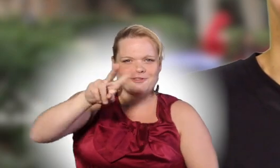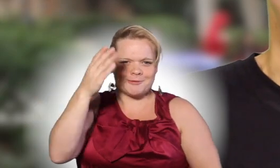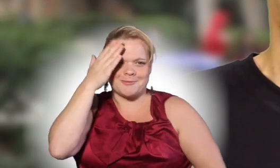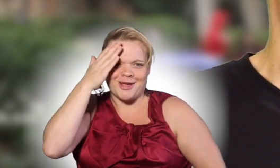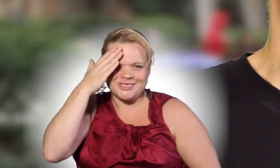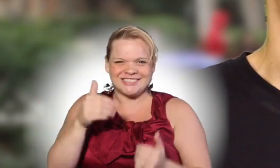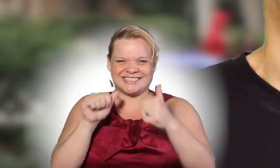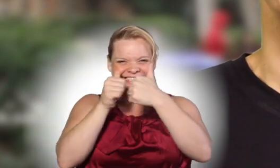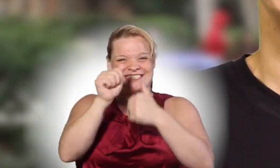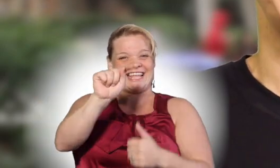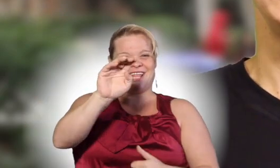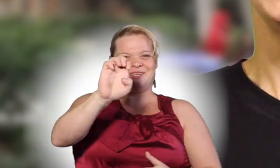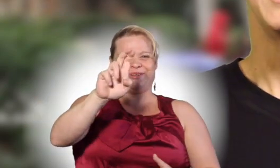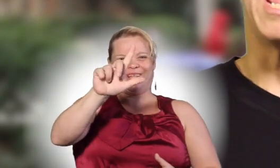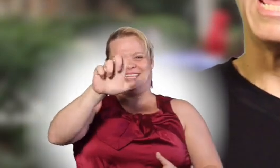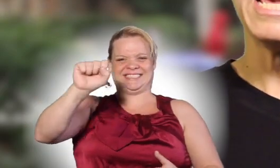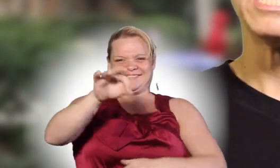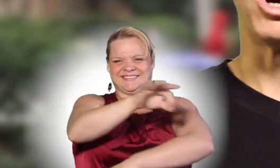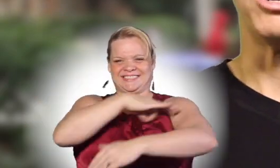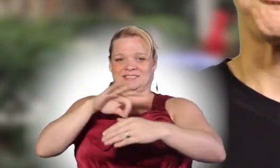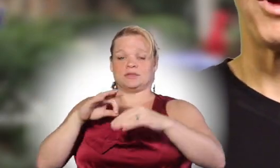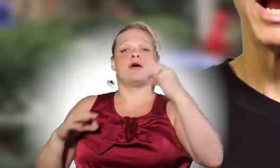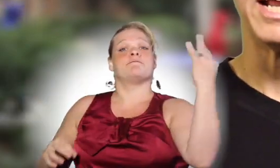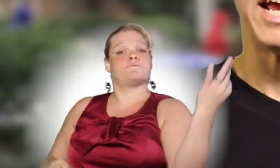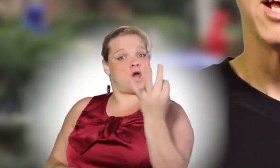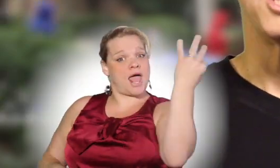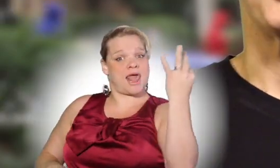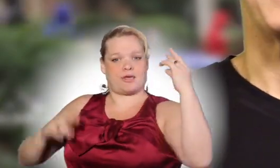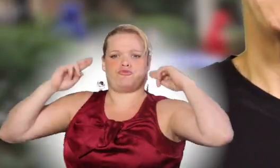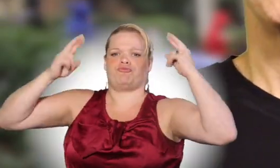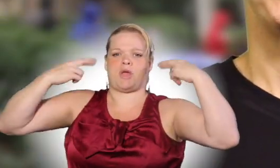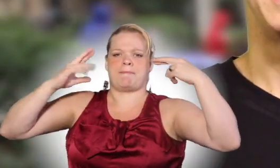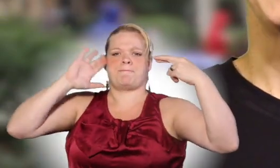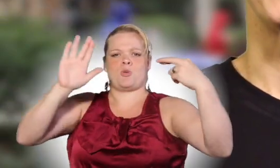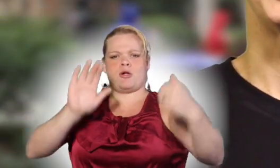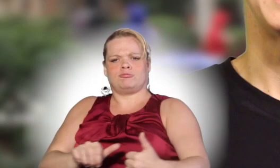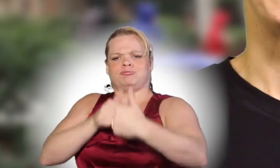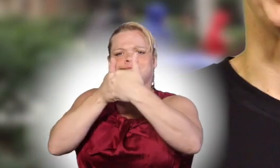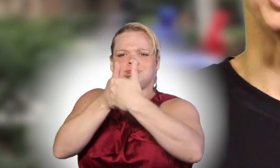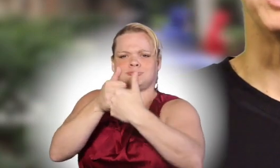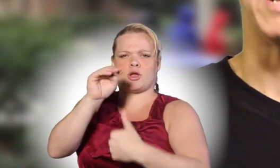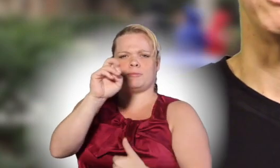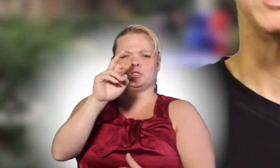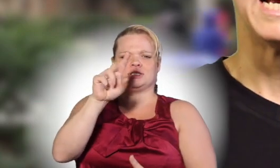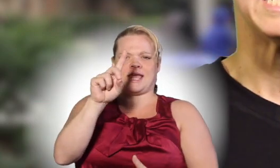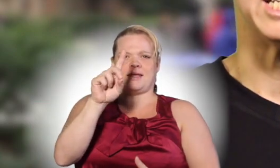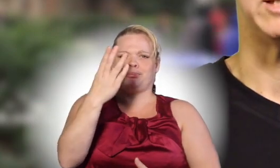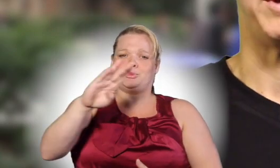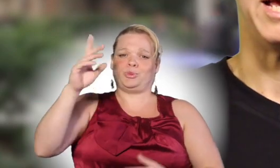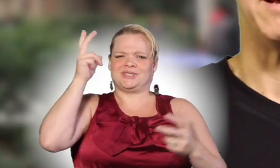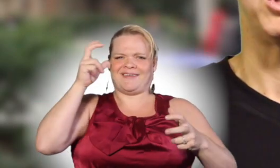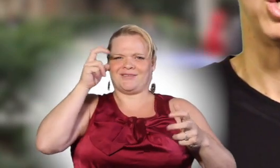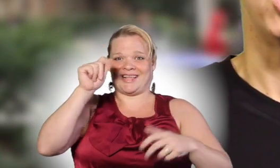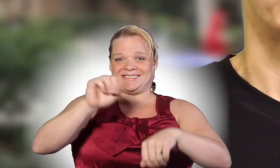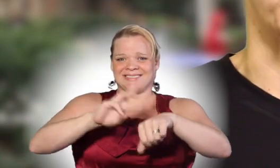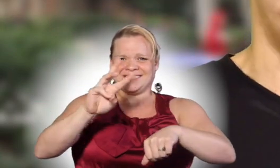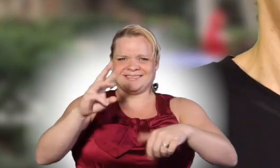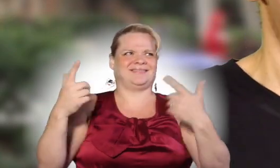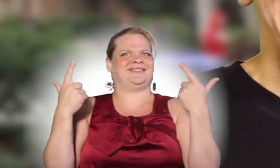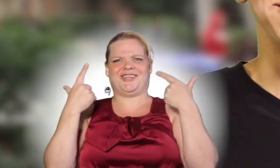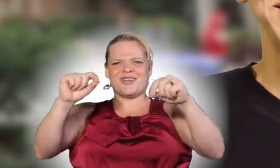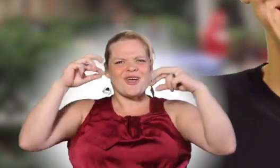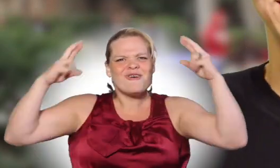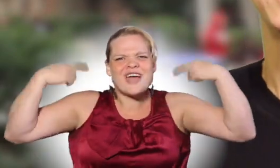Pirates over at Eulisville. And on Friday, the Rams play the Merced Blue Devils at 6 p.m. And so,